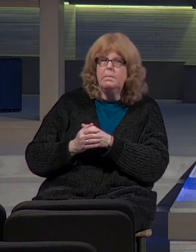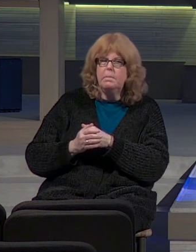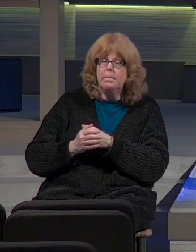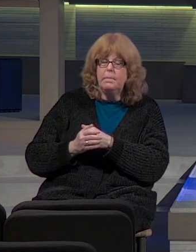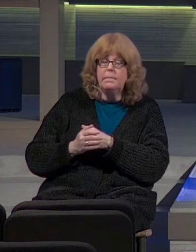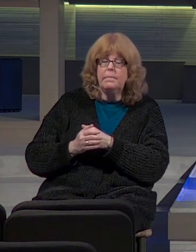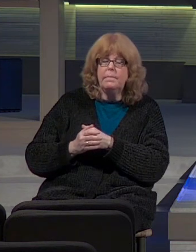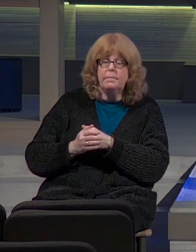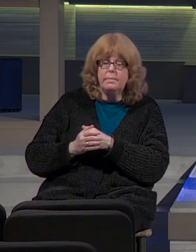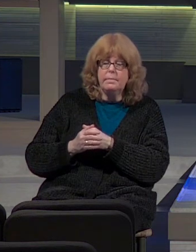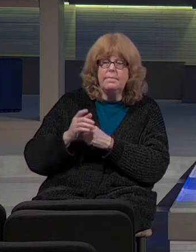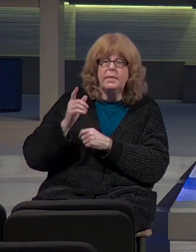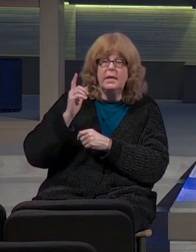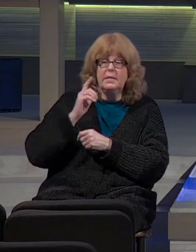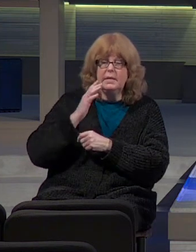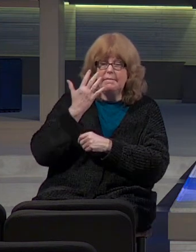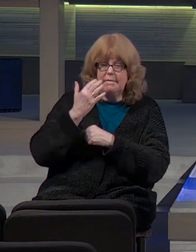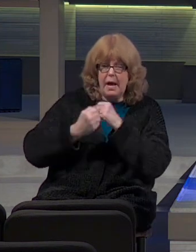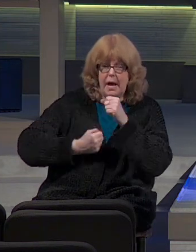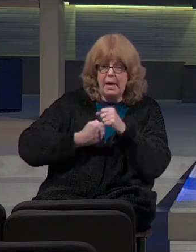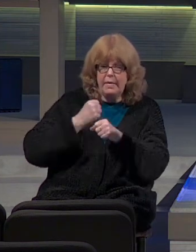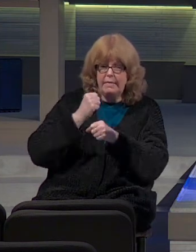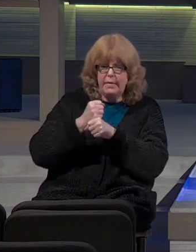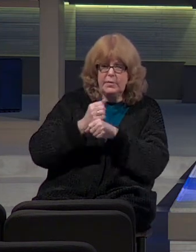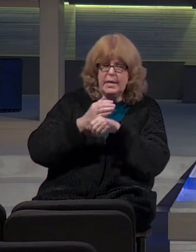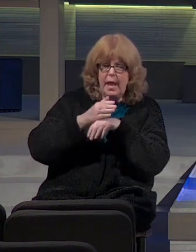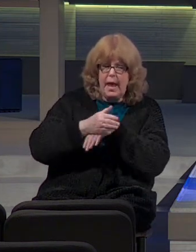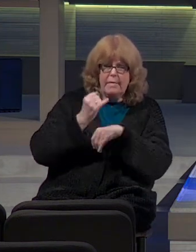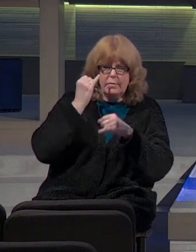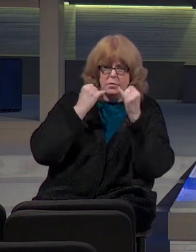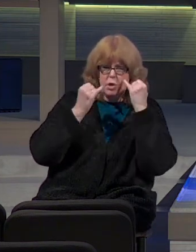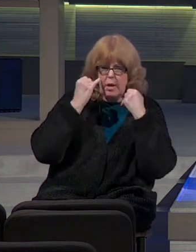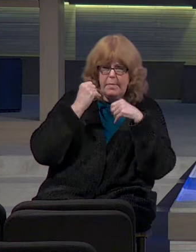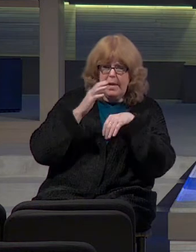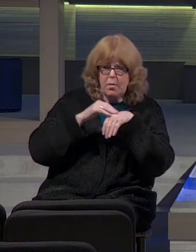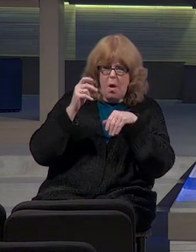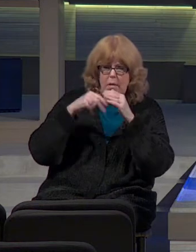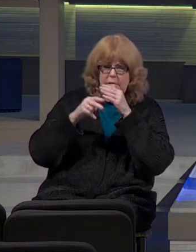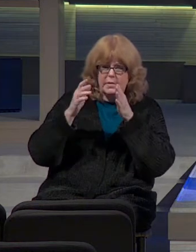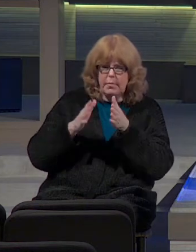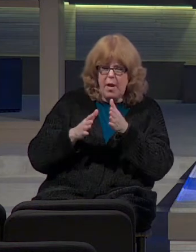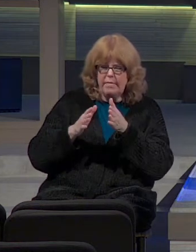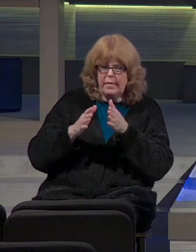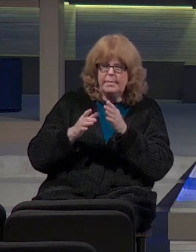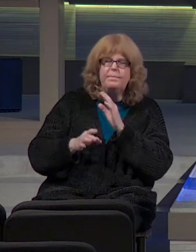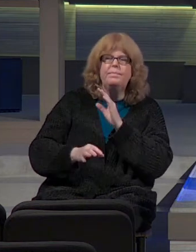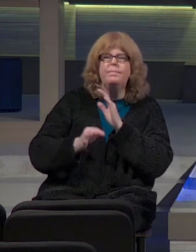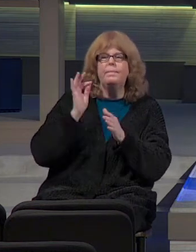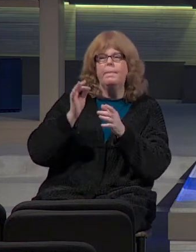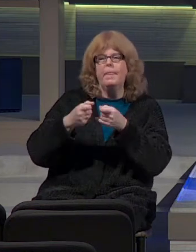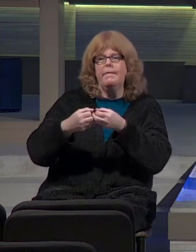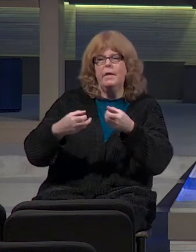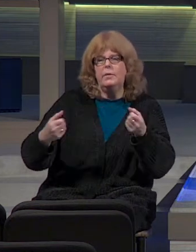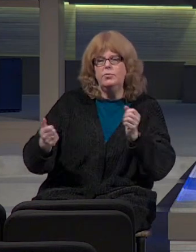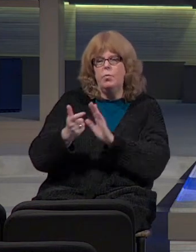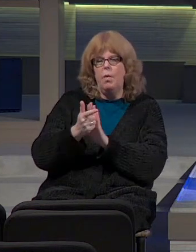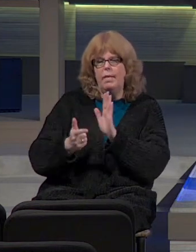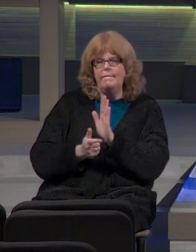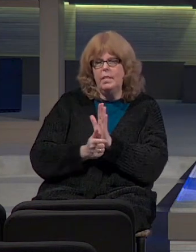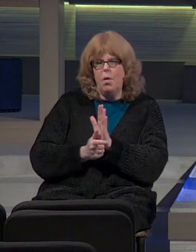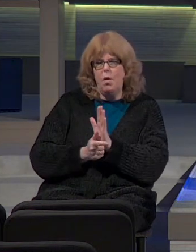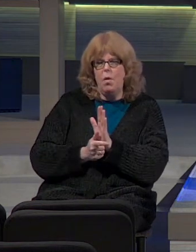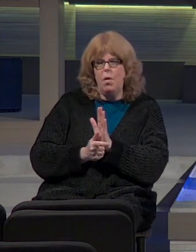Listen to this. Five years after Jeremiah is called as a prophet, they find the scroll of the law.